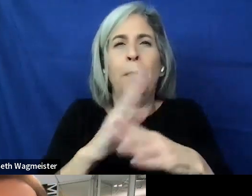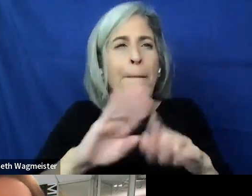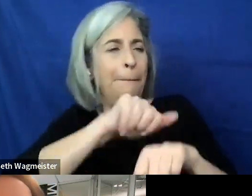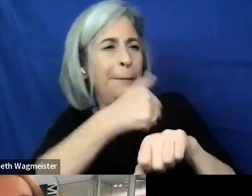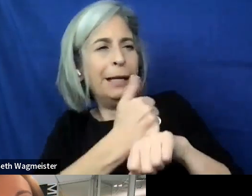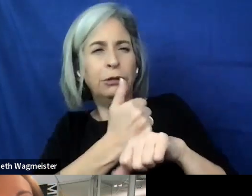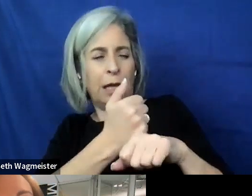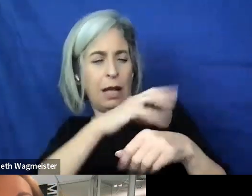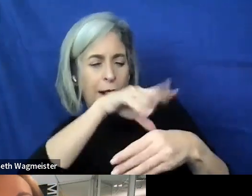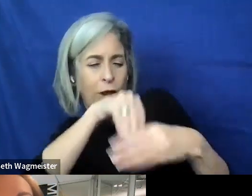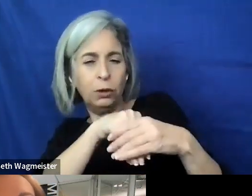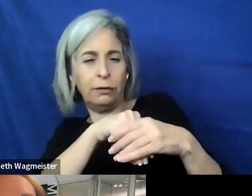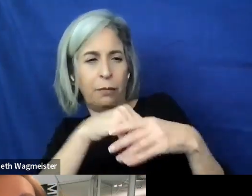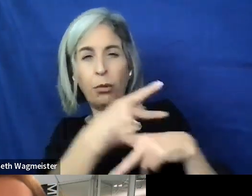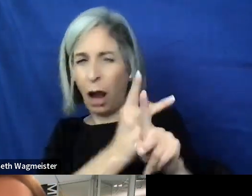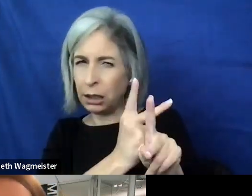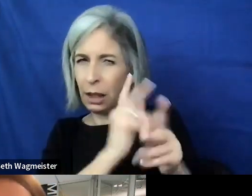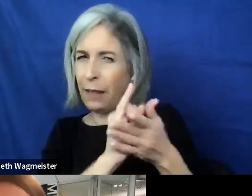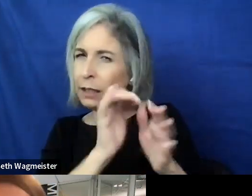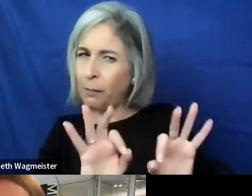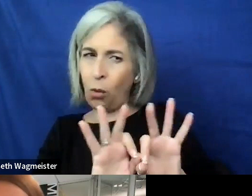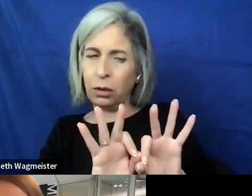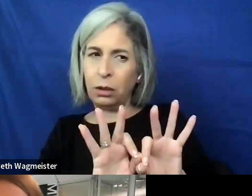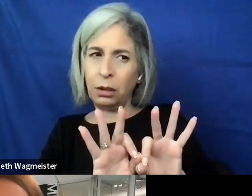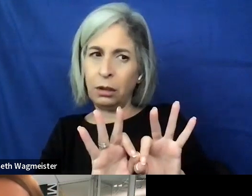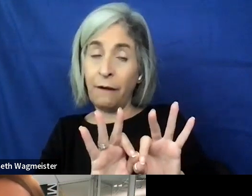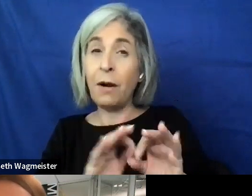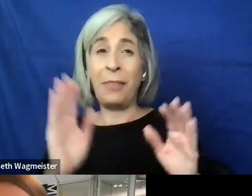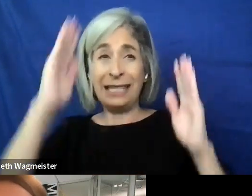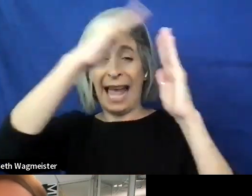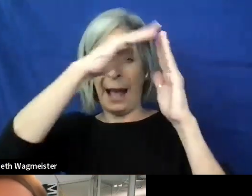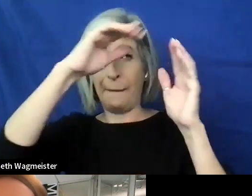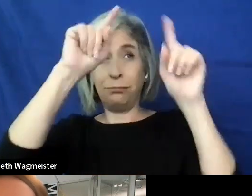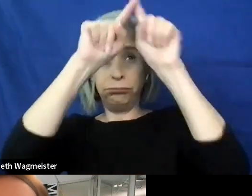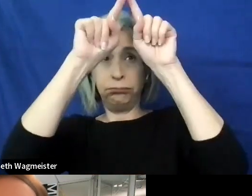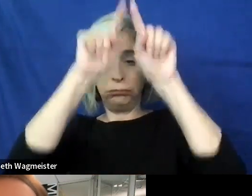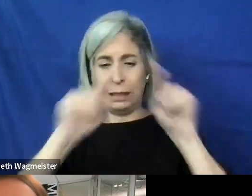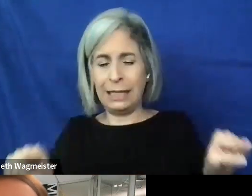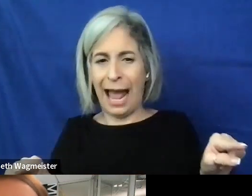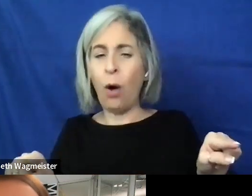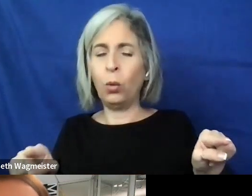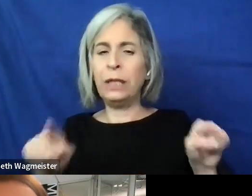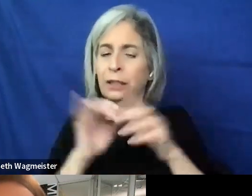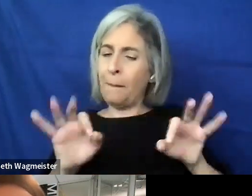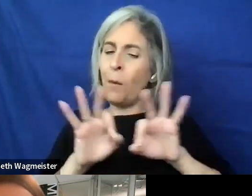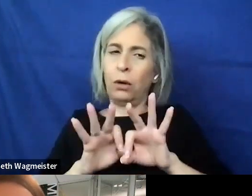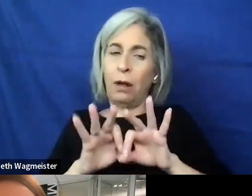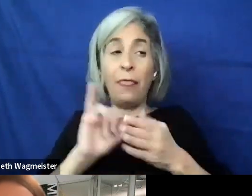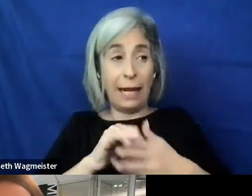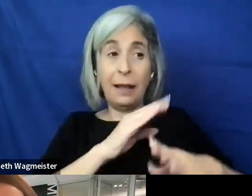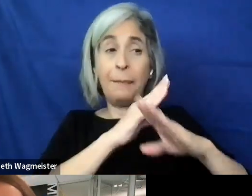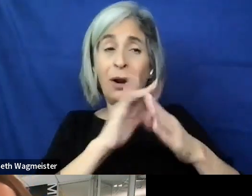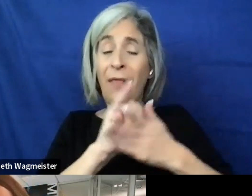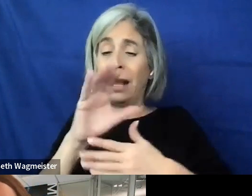and making sure that that, that that messaging comes from the top down and that everyone's consistent. I think that is a barrier that, that